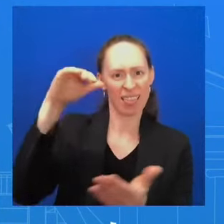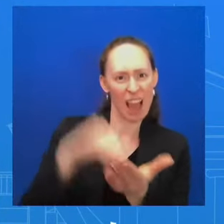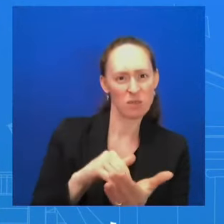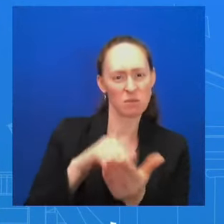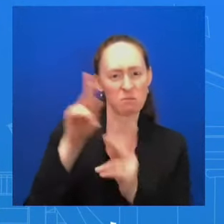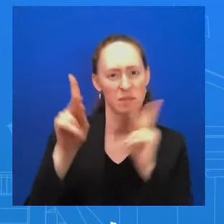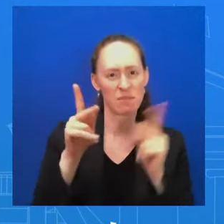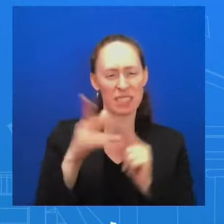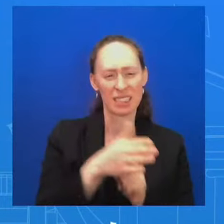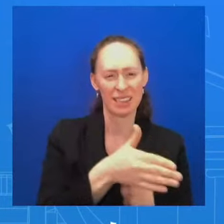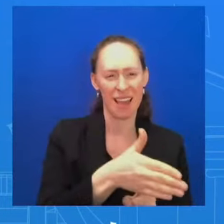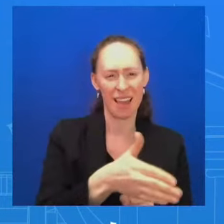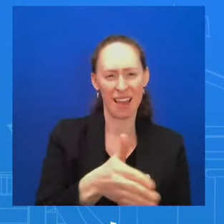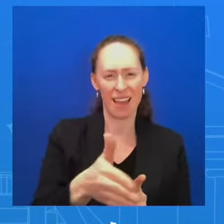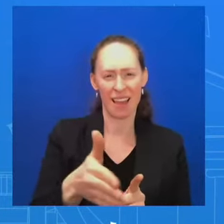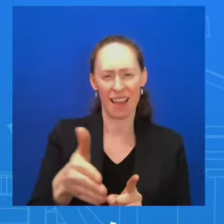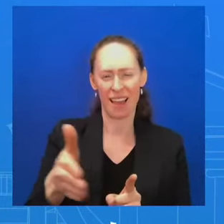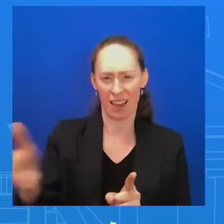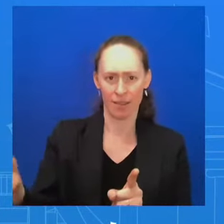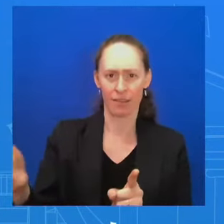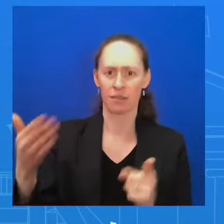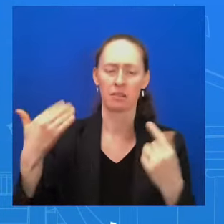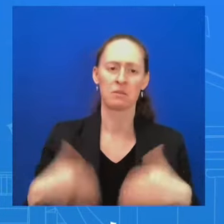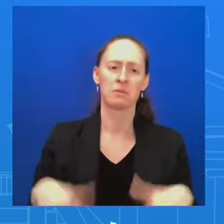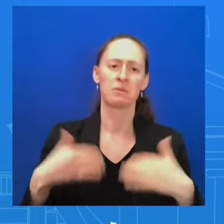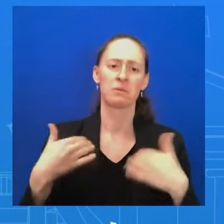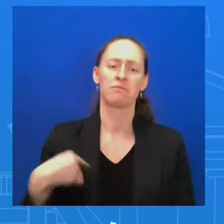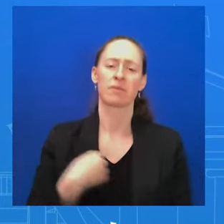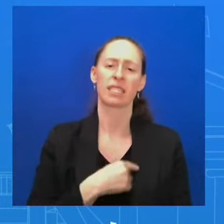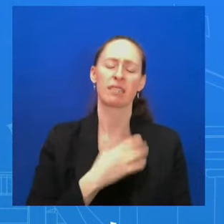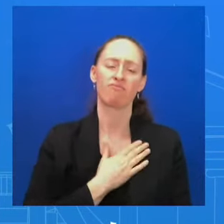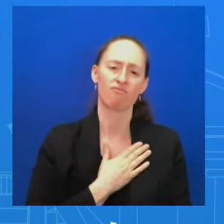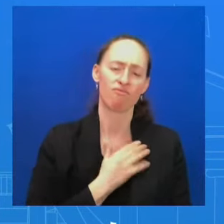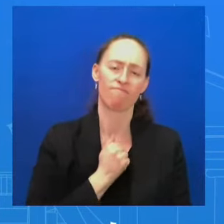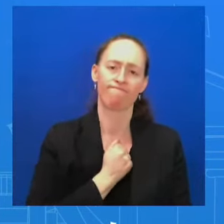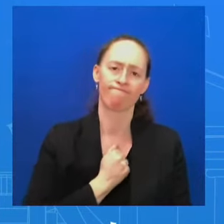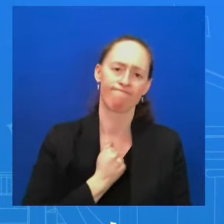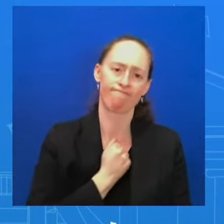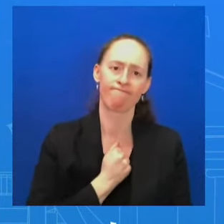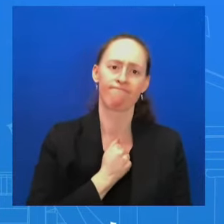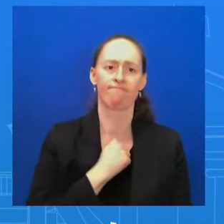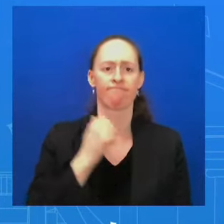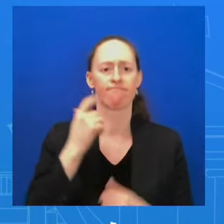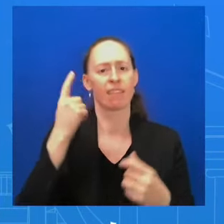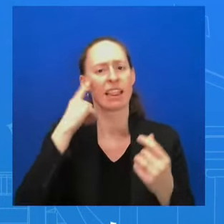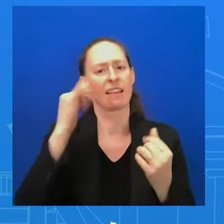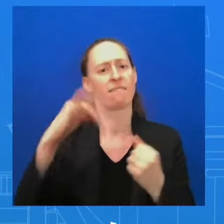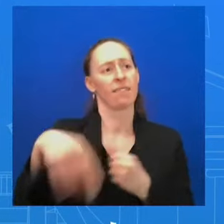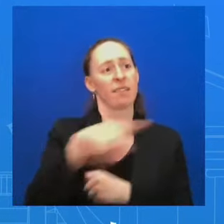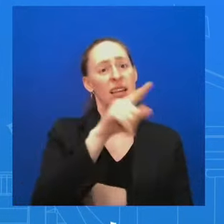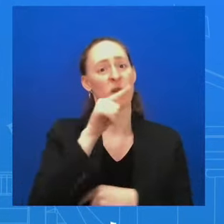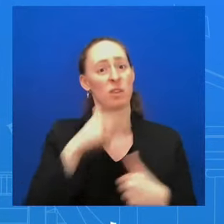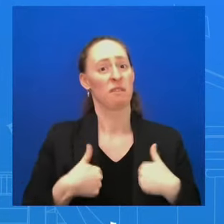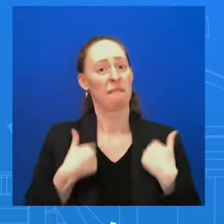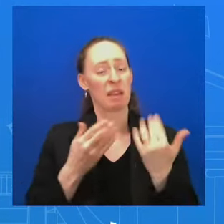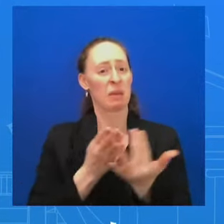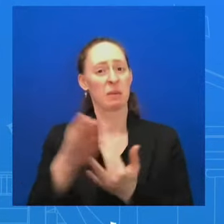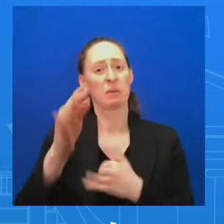our hearts and our prayers go out to the families of the survivors, of those who were killed.